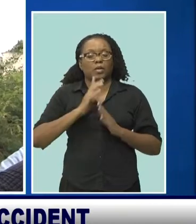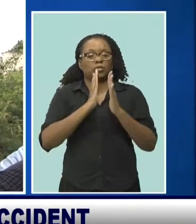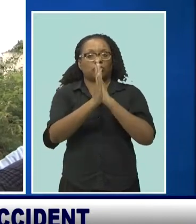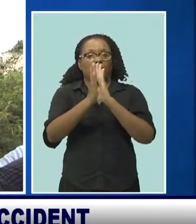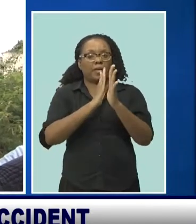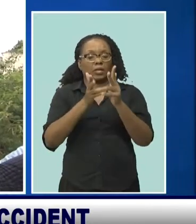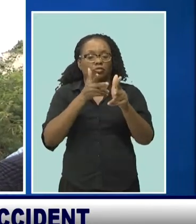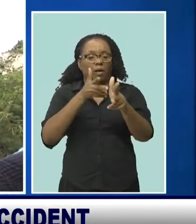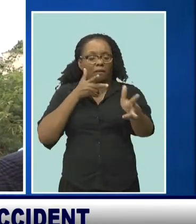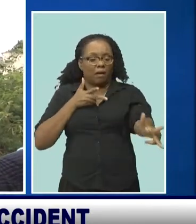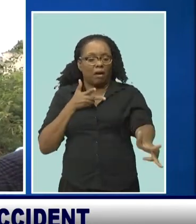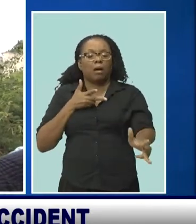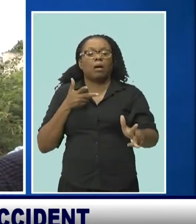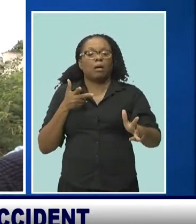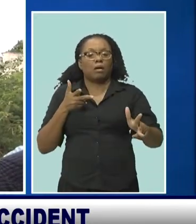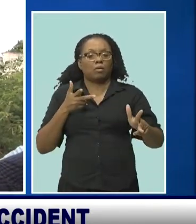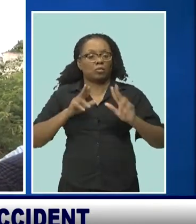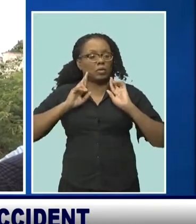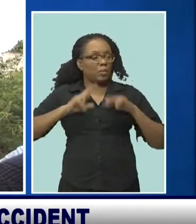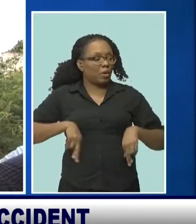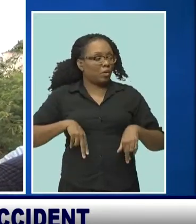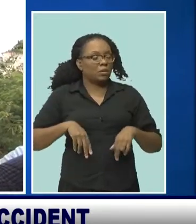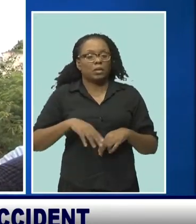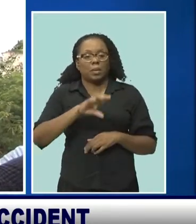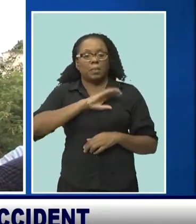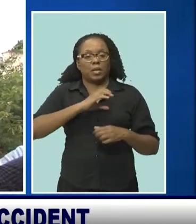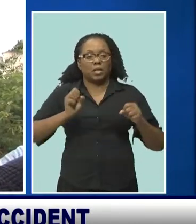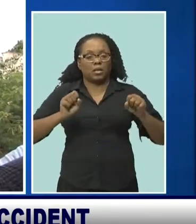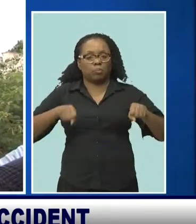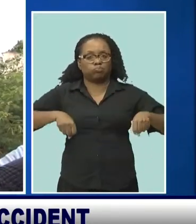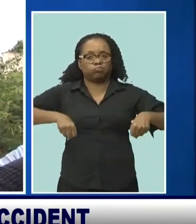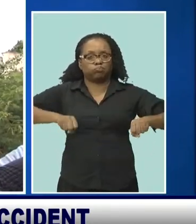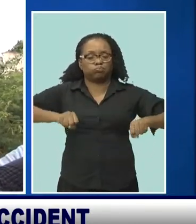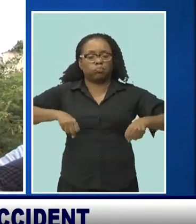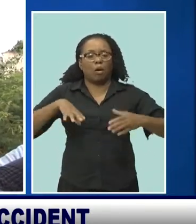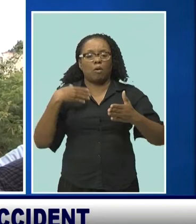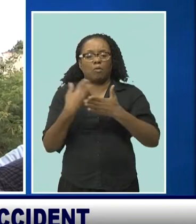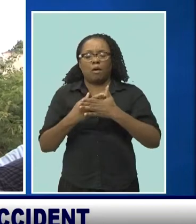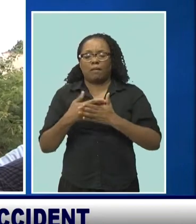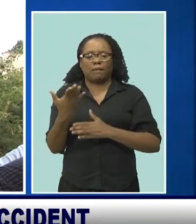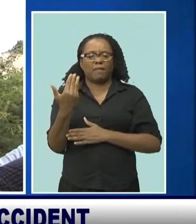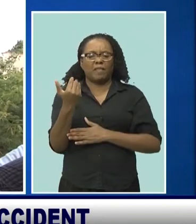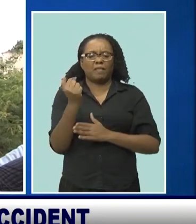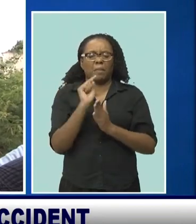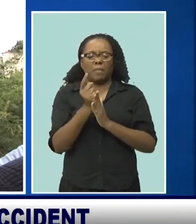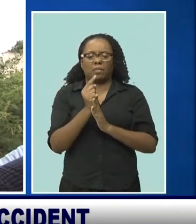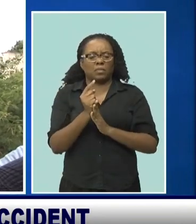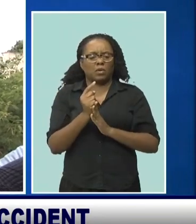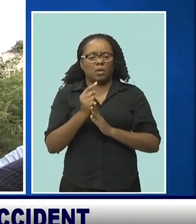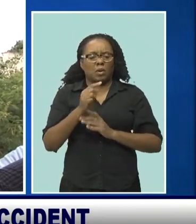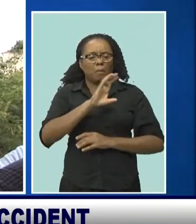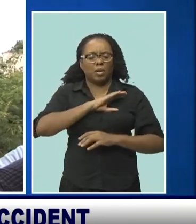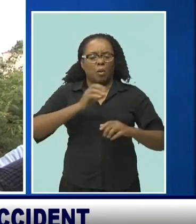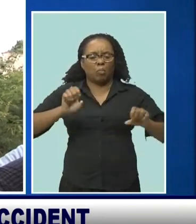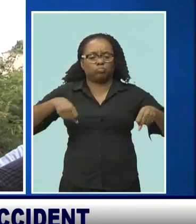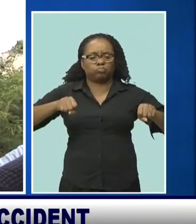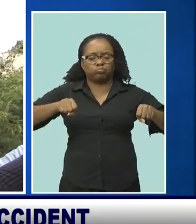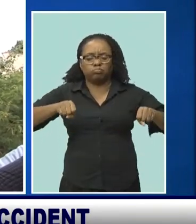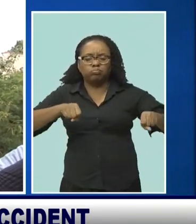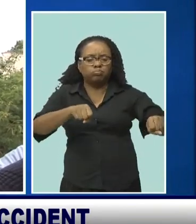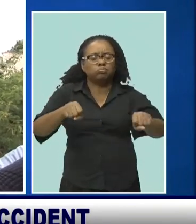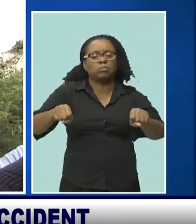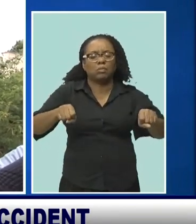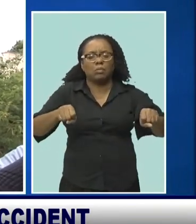The motorcyclists obviously got here first, and they got here within 15 minutes of it being reported to us.